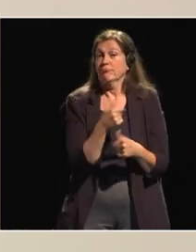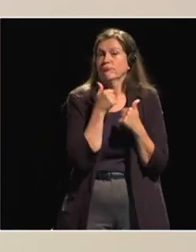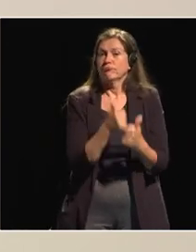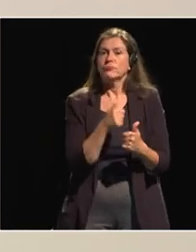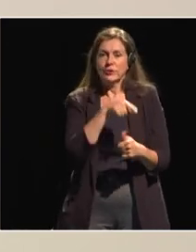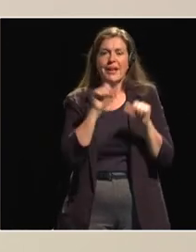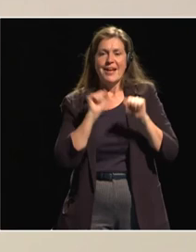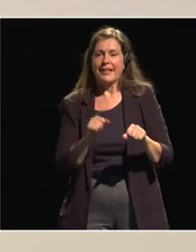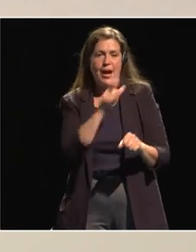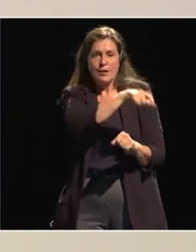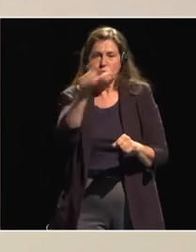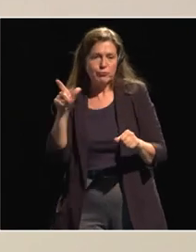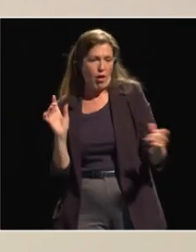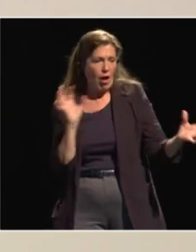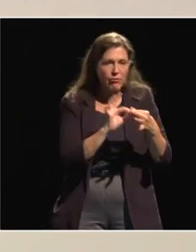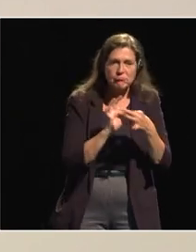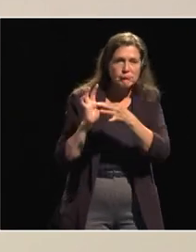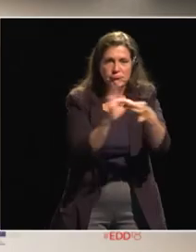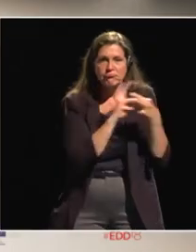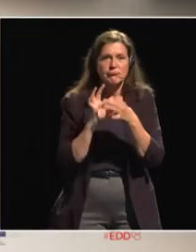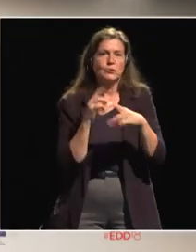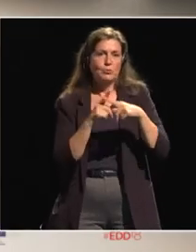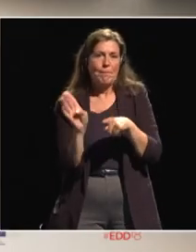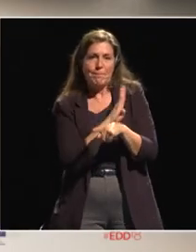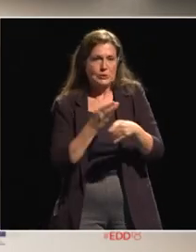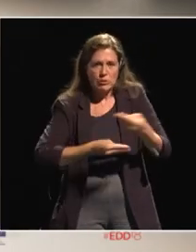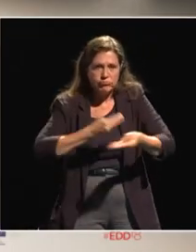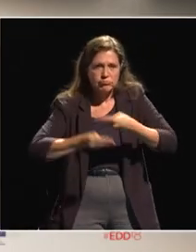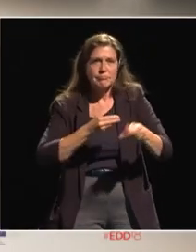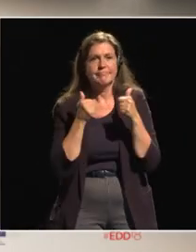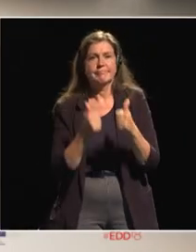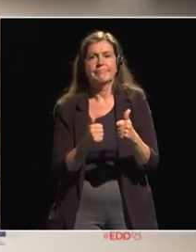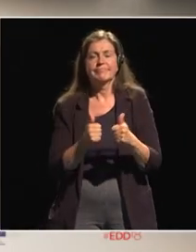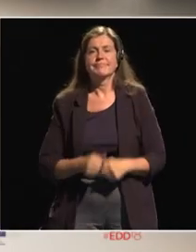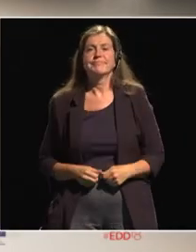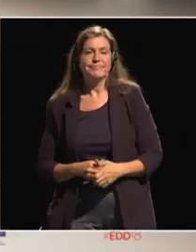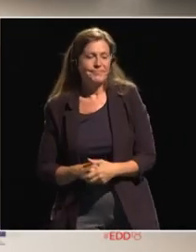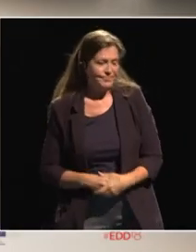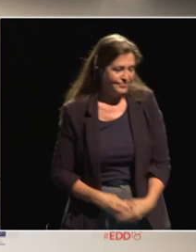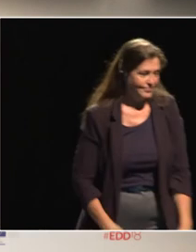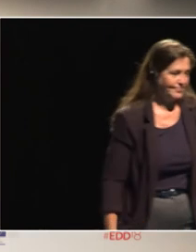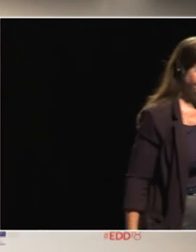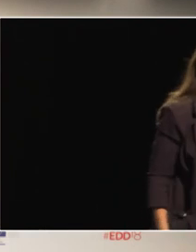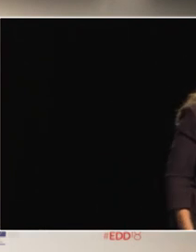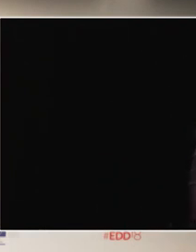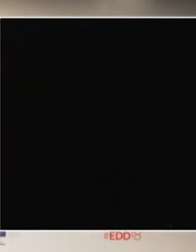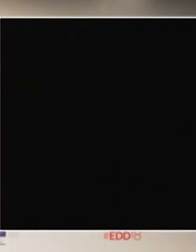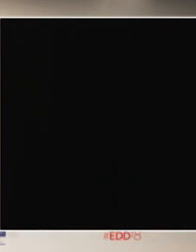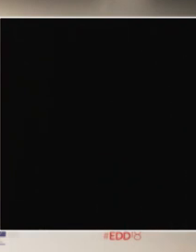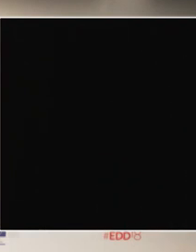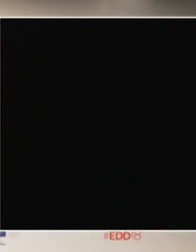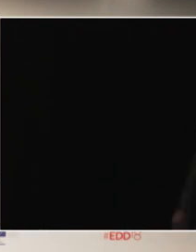can interact and interrelate with each other and do business thank you okay one last chance four questions before i